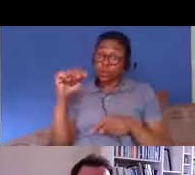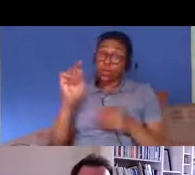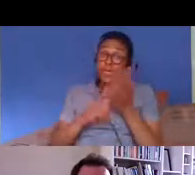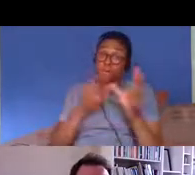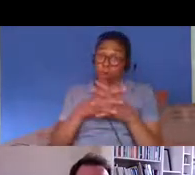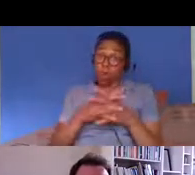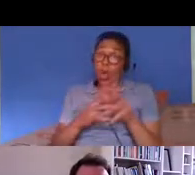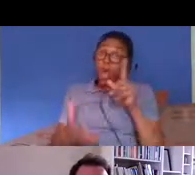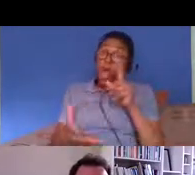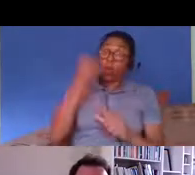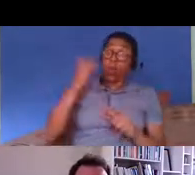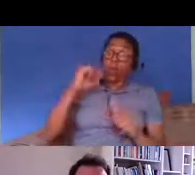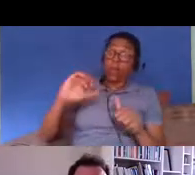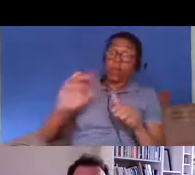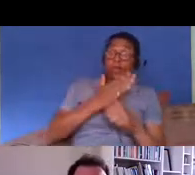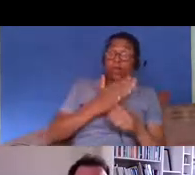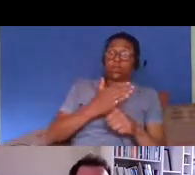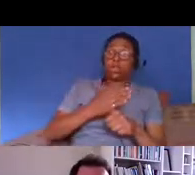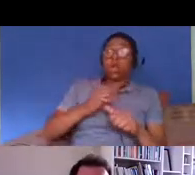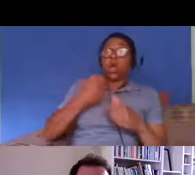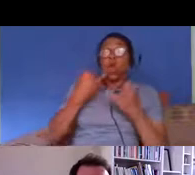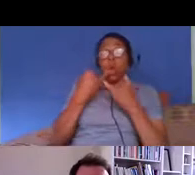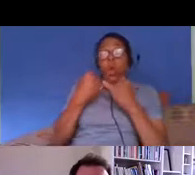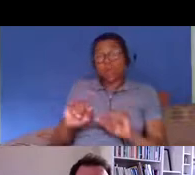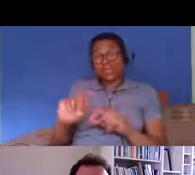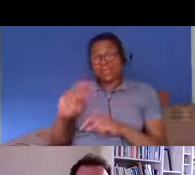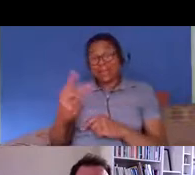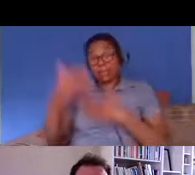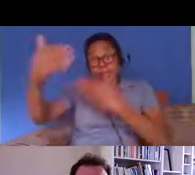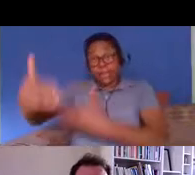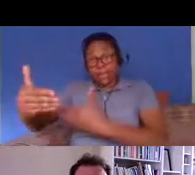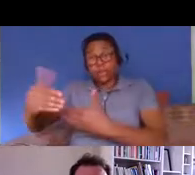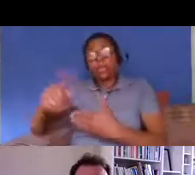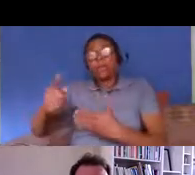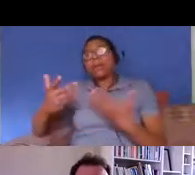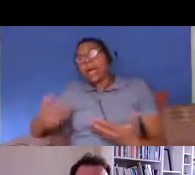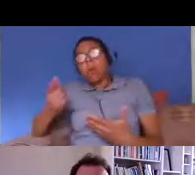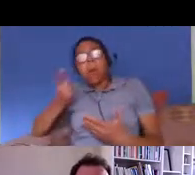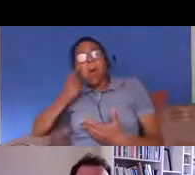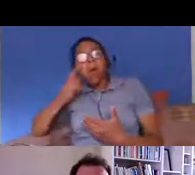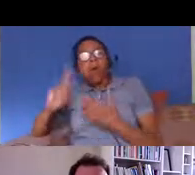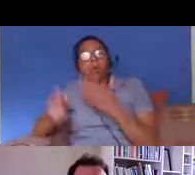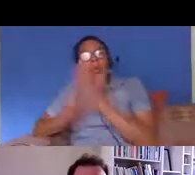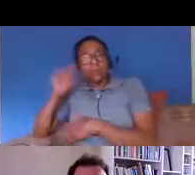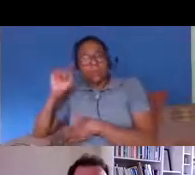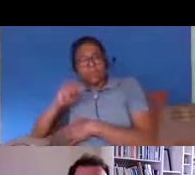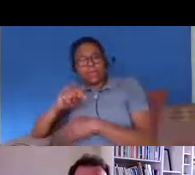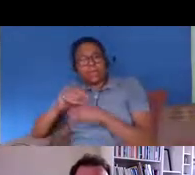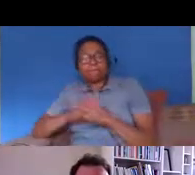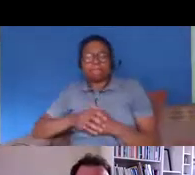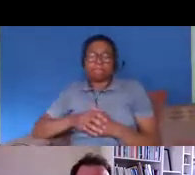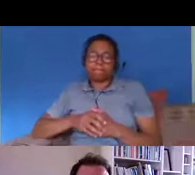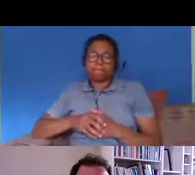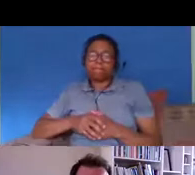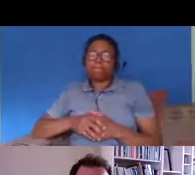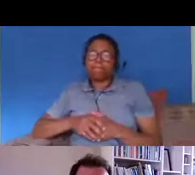stage uh lost at the second stage and i'm waiting to see what happens now but um you know to my mind it seems i'm not